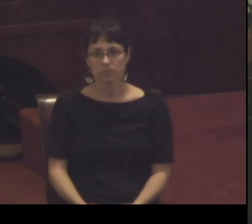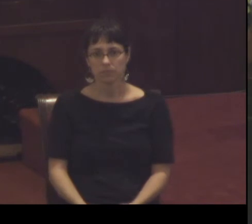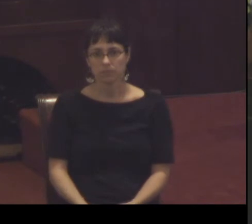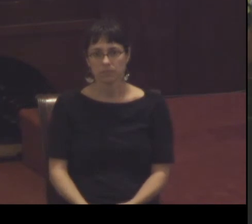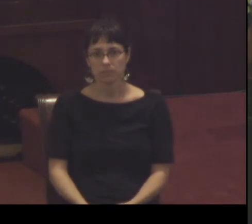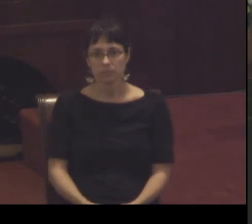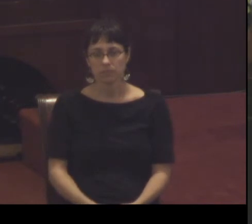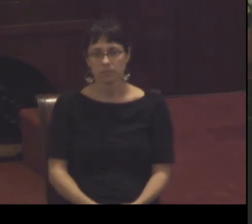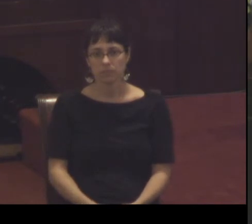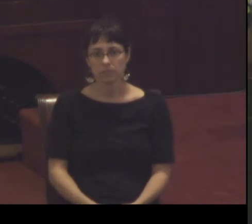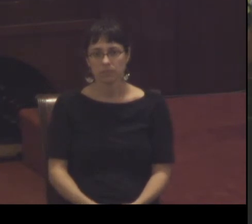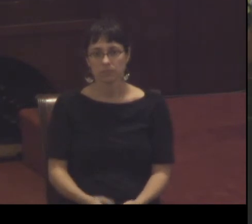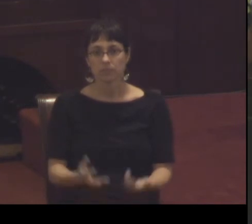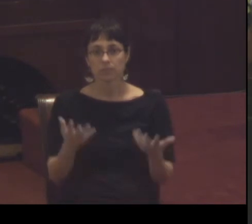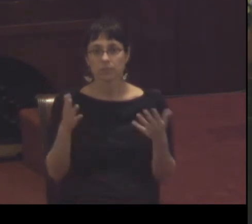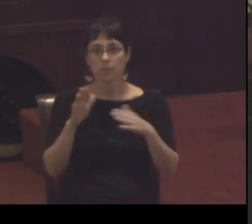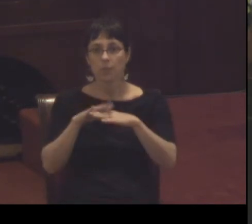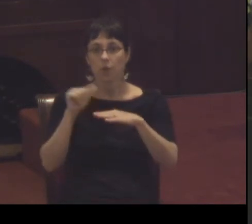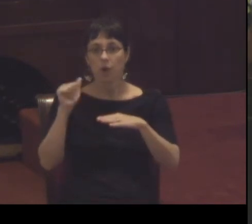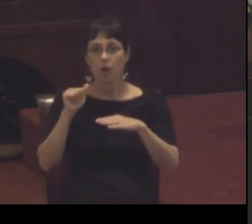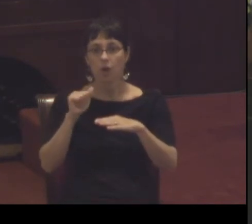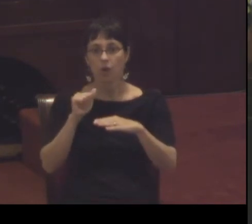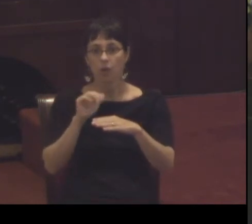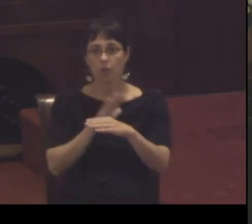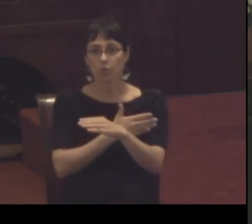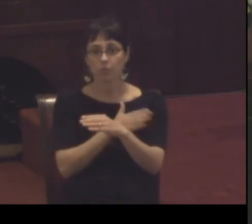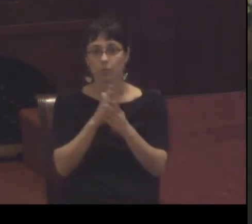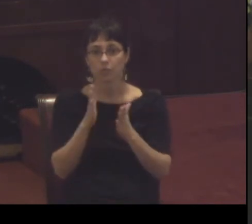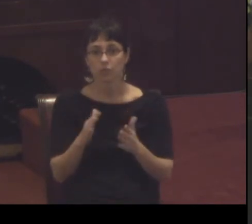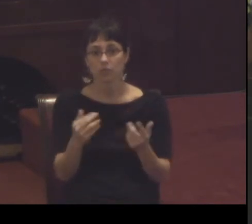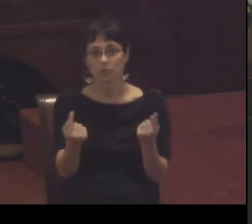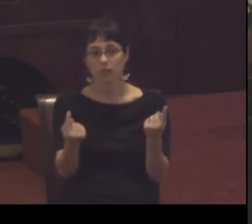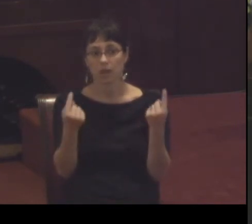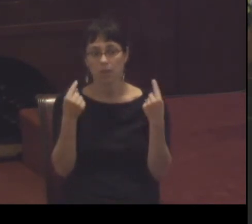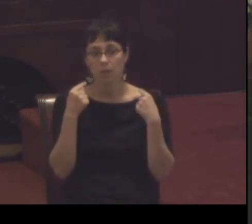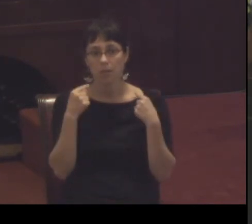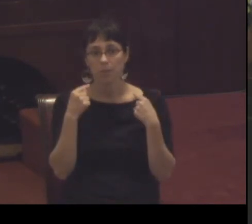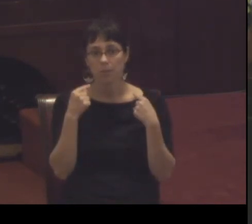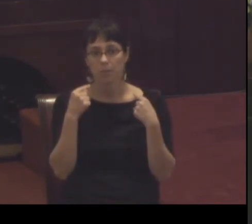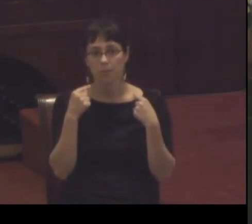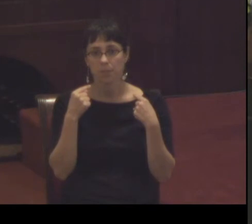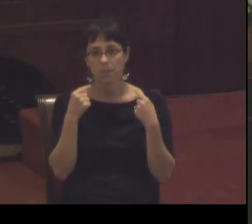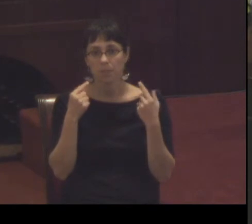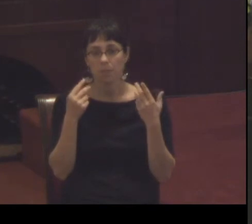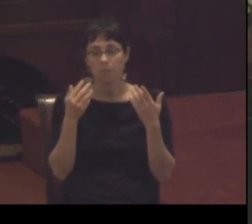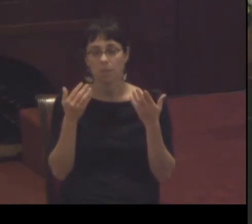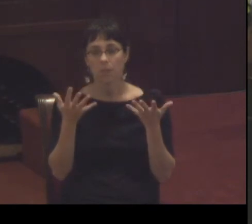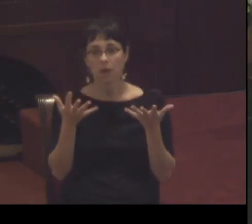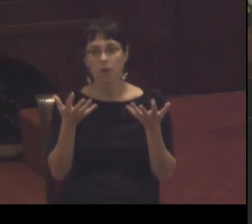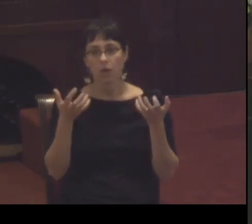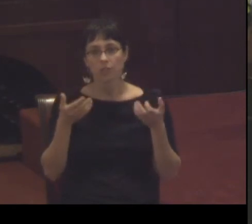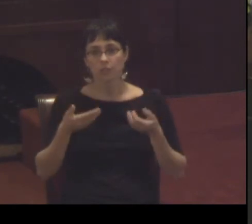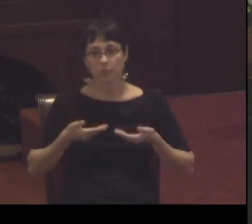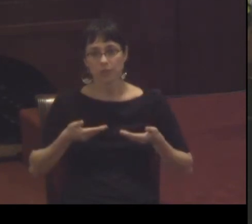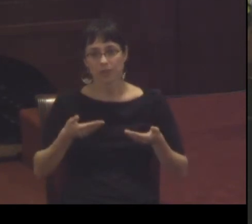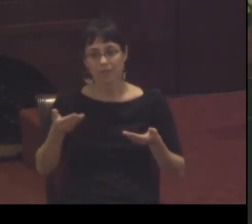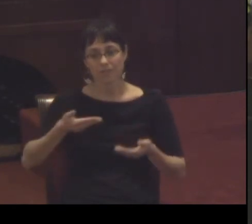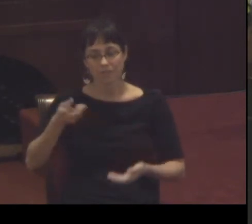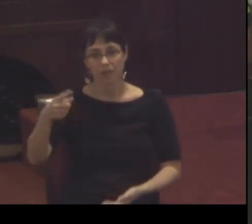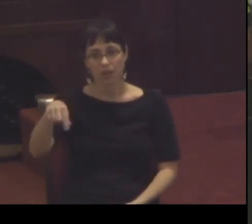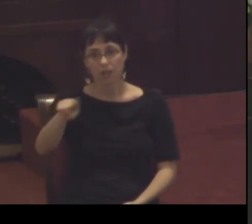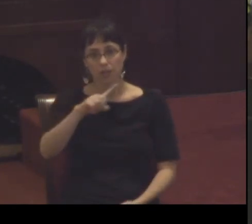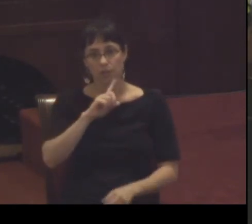as the band comes up to lead us in our offertory I want to invite you not only to respond in